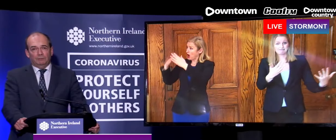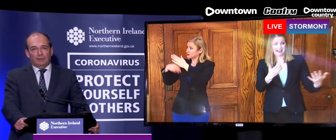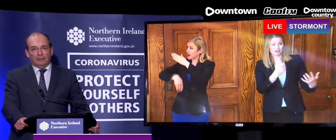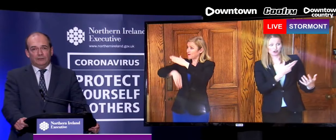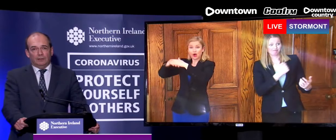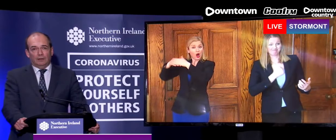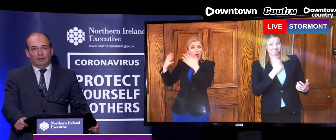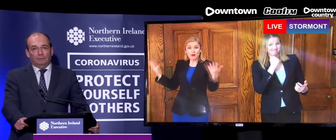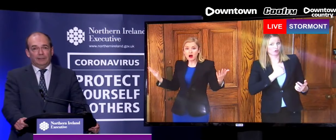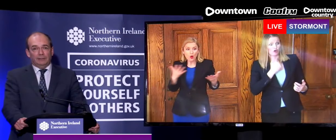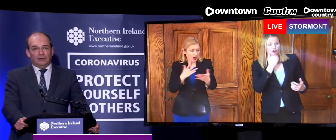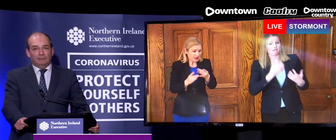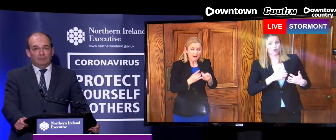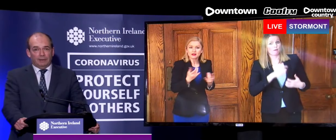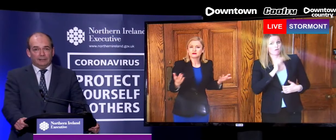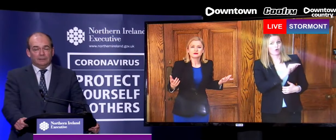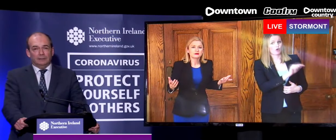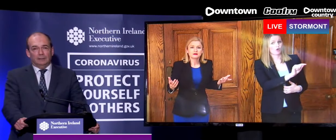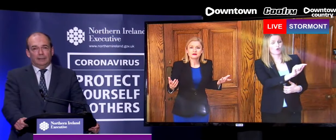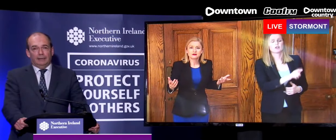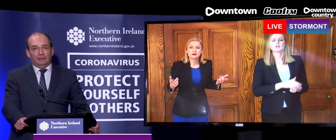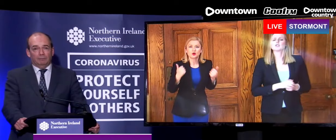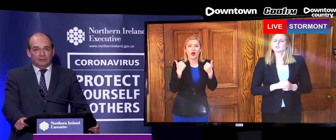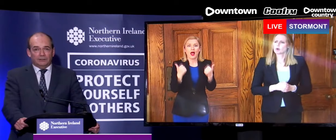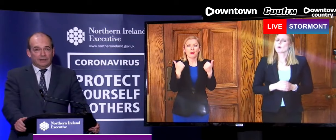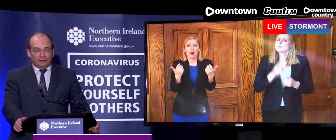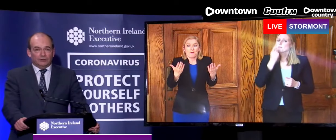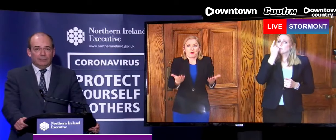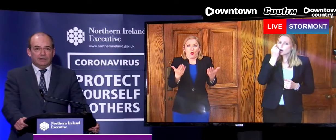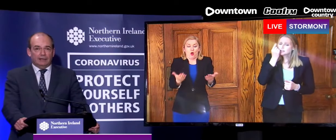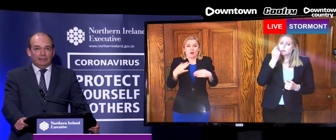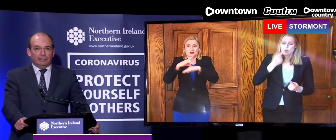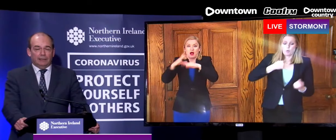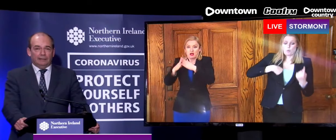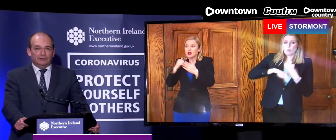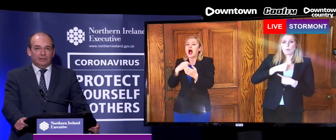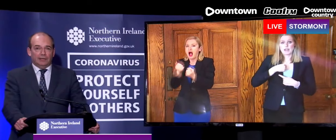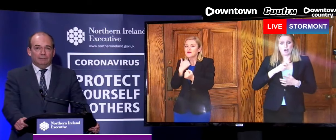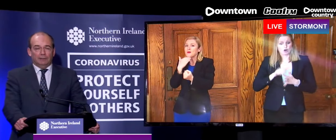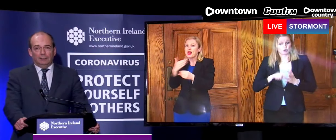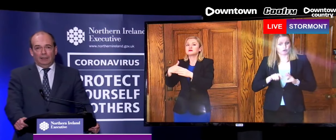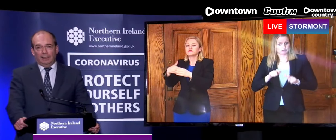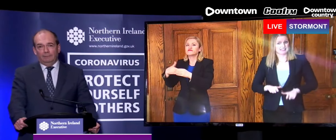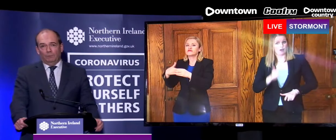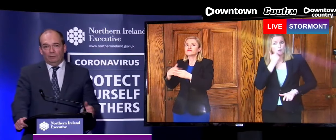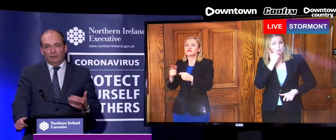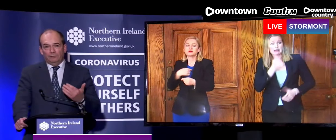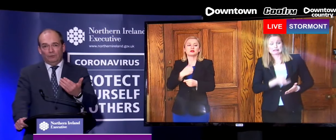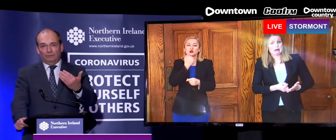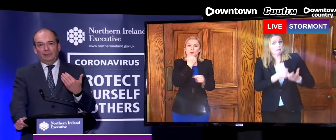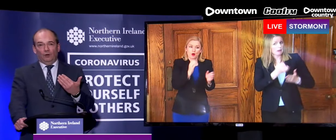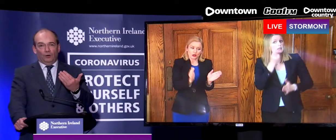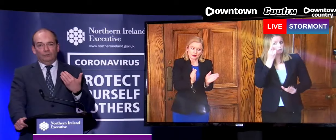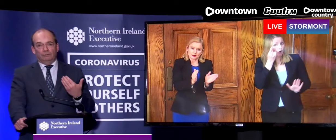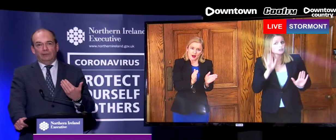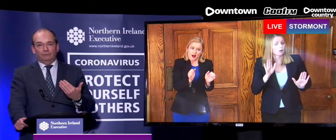that we put in place are beginning to have an impact. Complacency is our greatest enemy at this time. We are looking